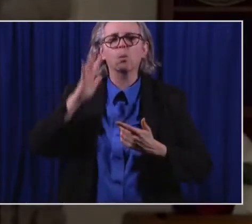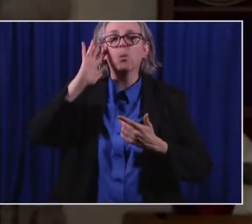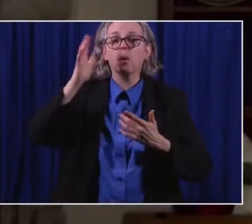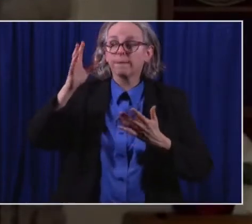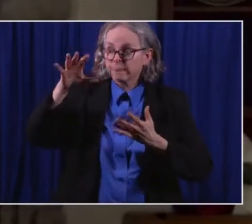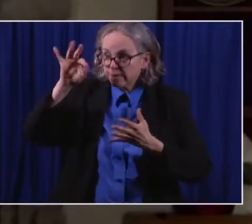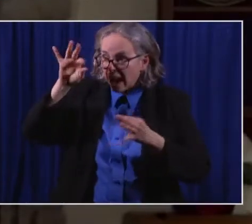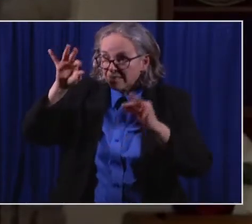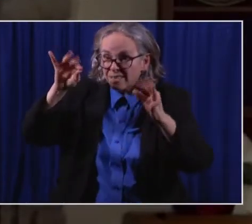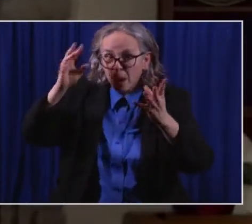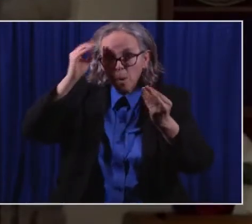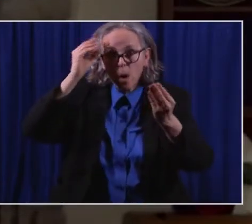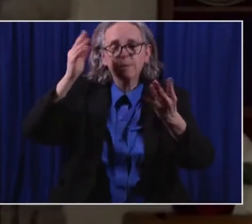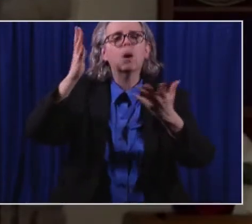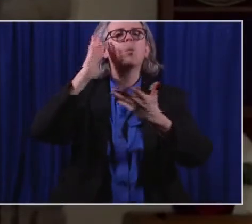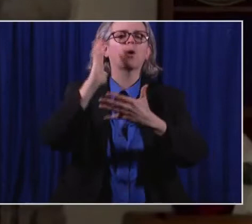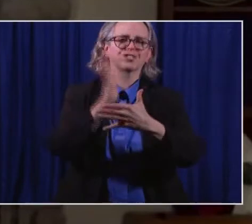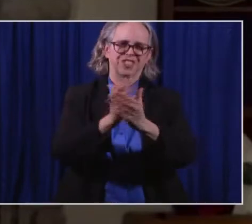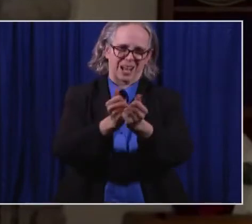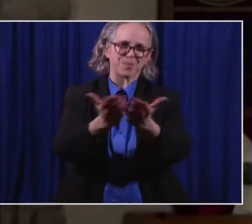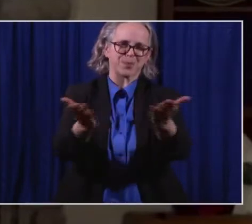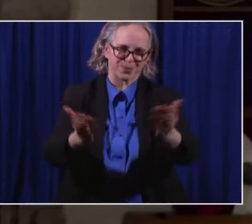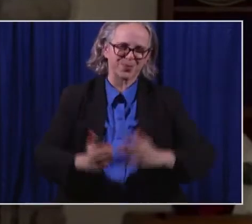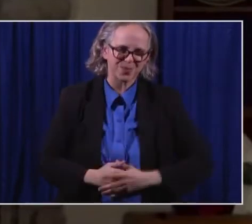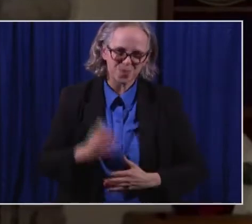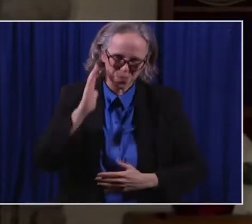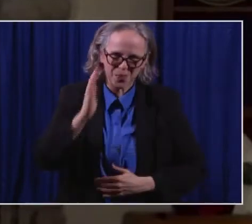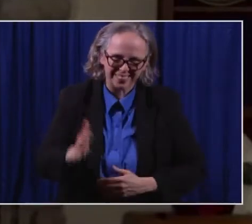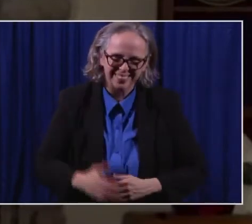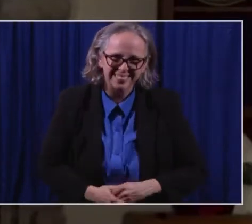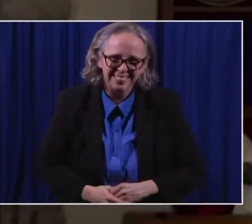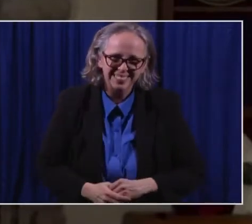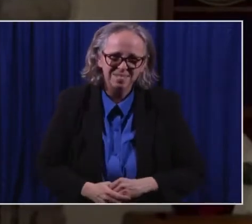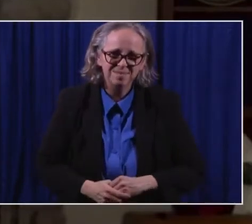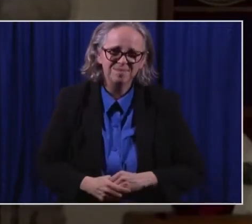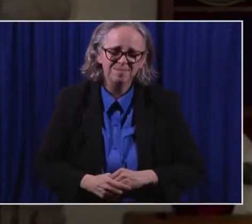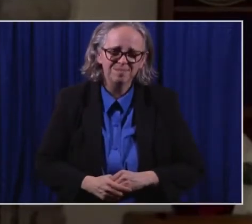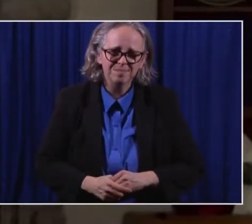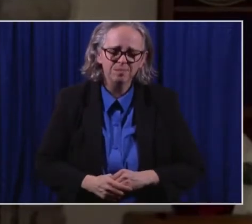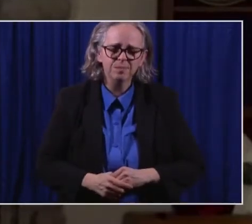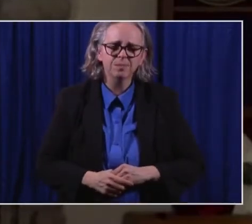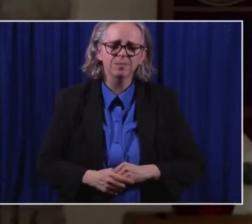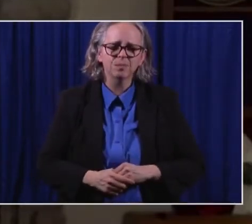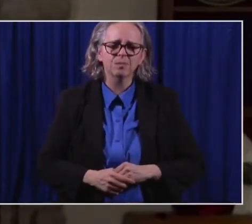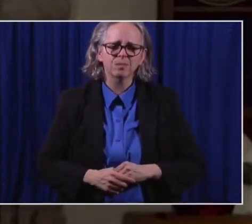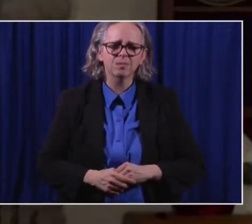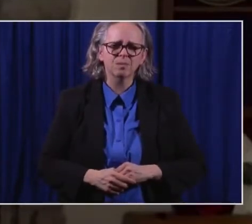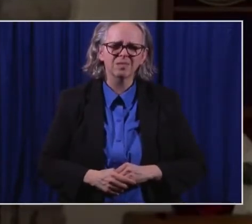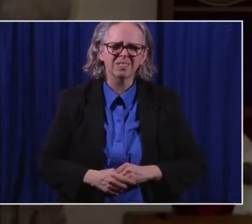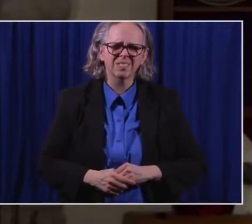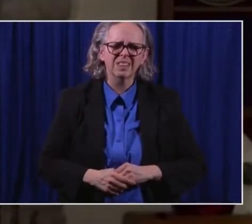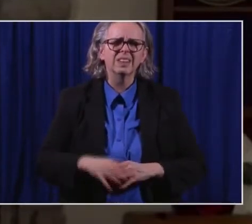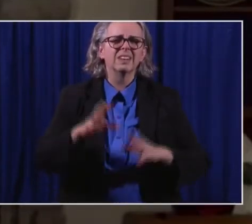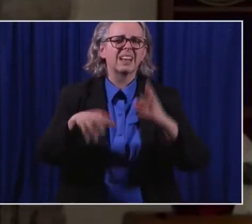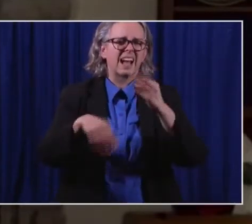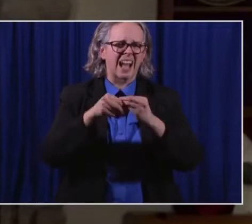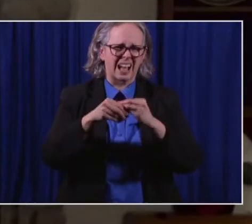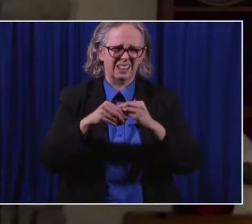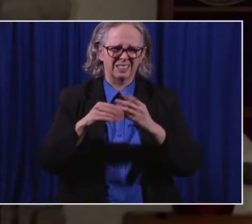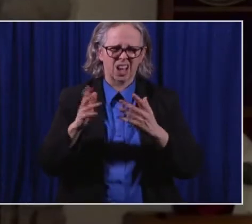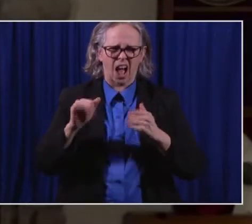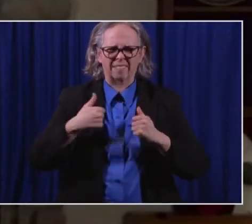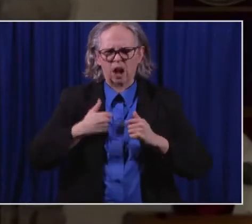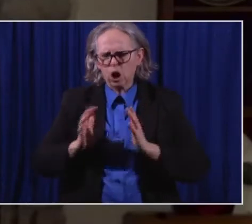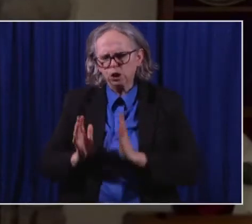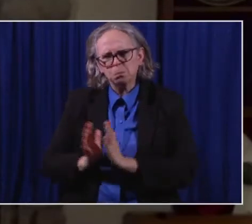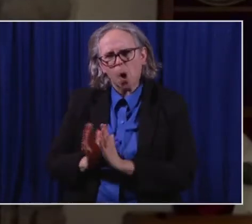uh, we will be able to share that with you. Um, we also have a smaller group, uh, a